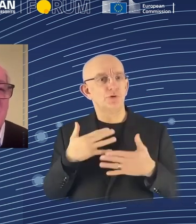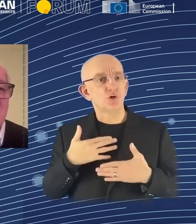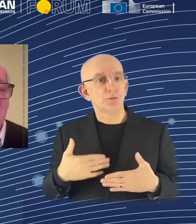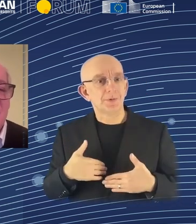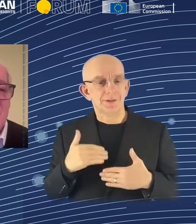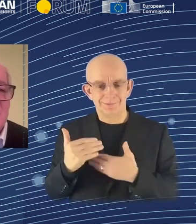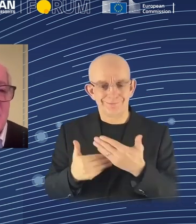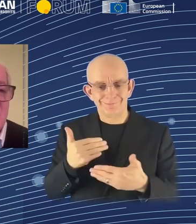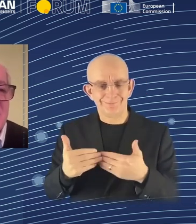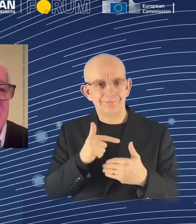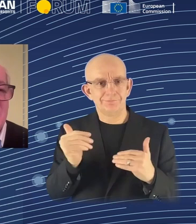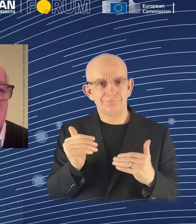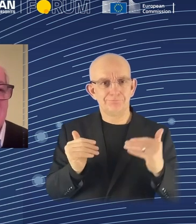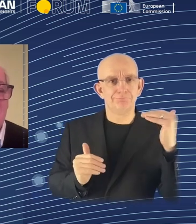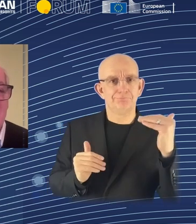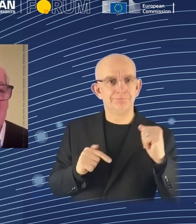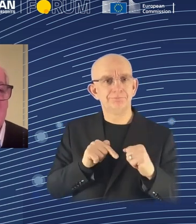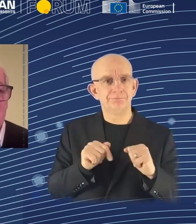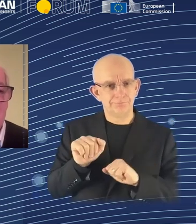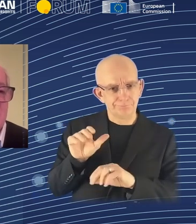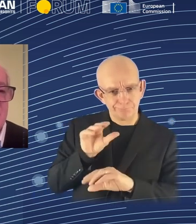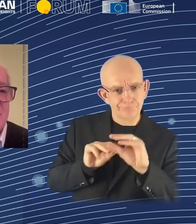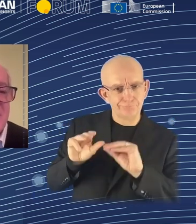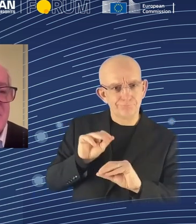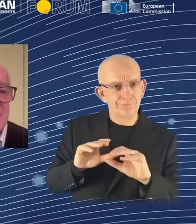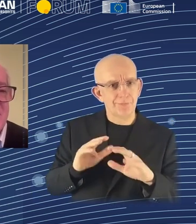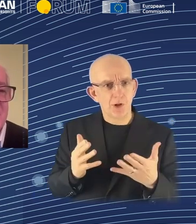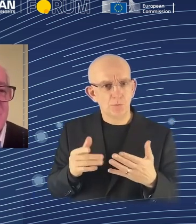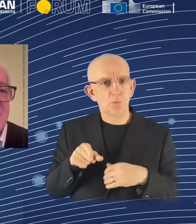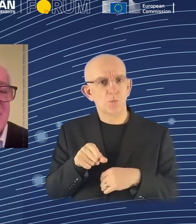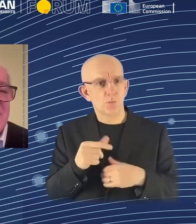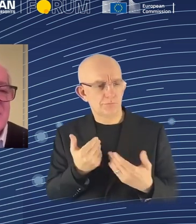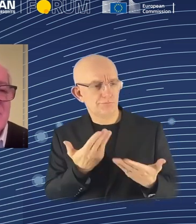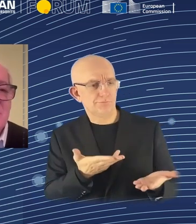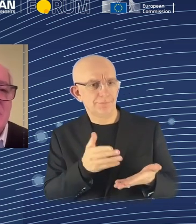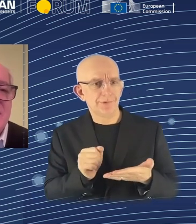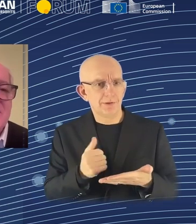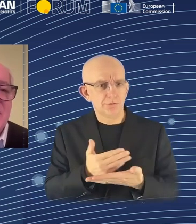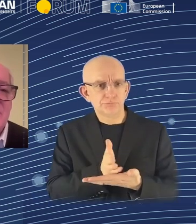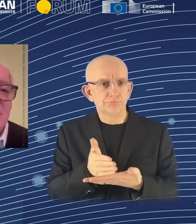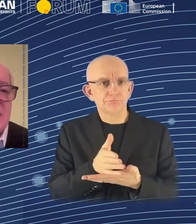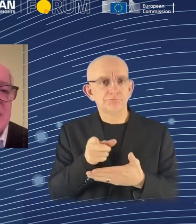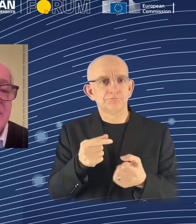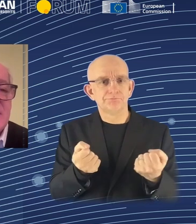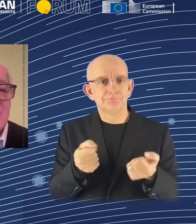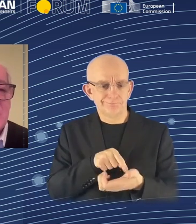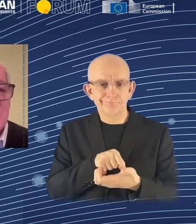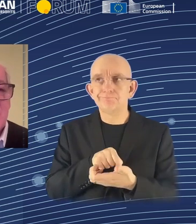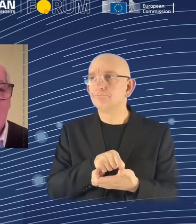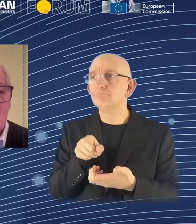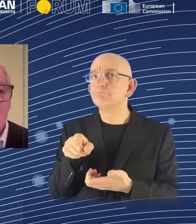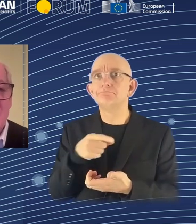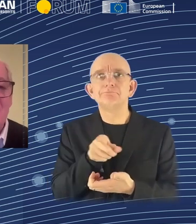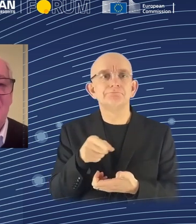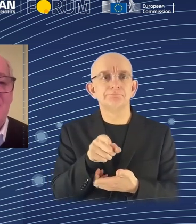give the destination and the system finds the shortest route to that destination. So this is a pretty straightforward idea. But the